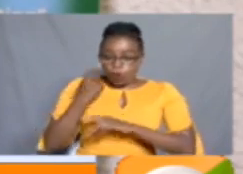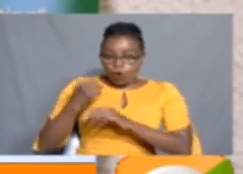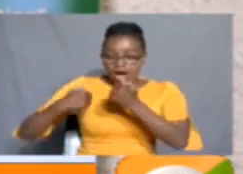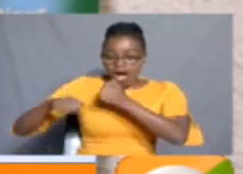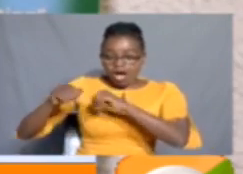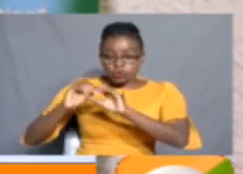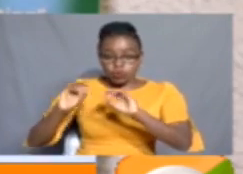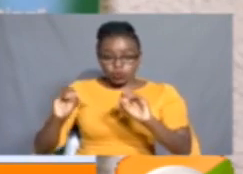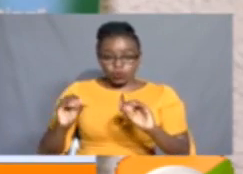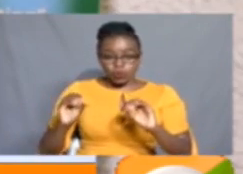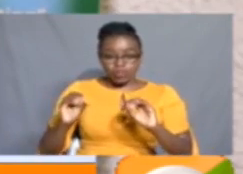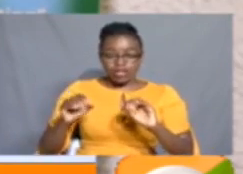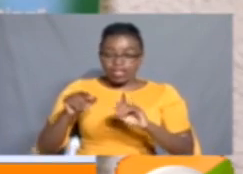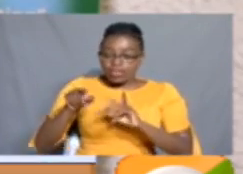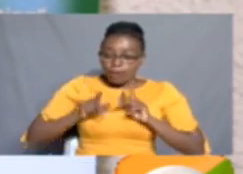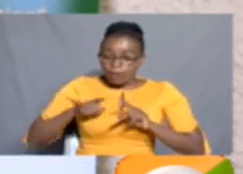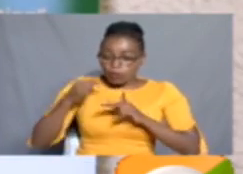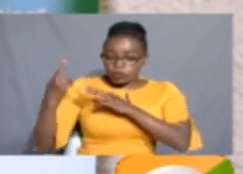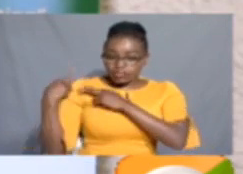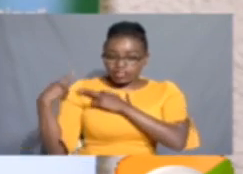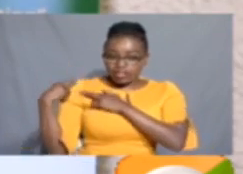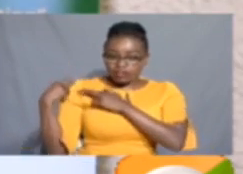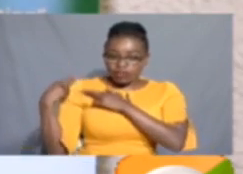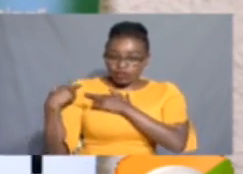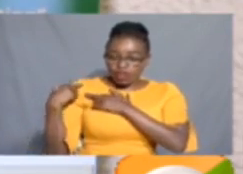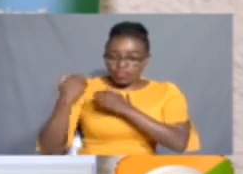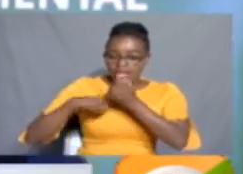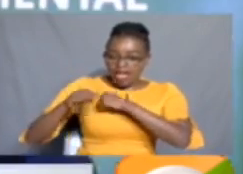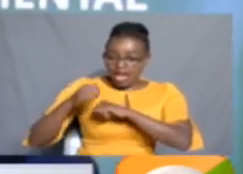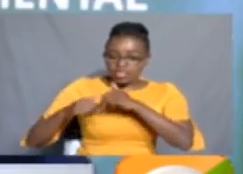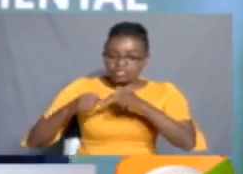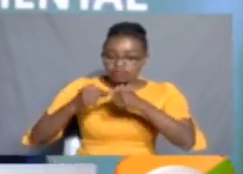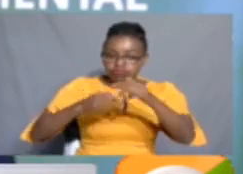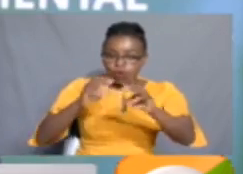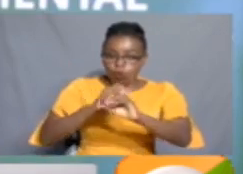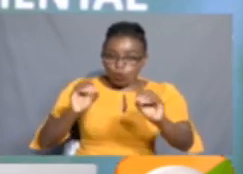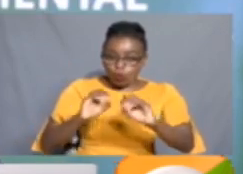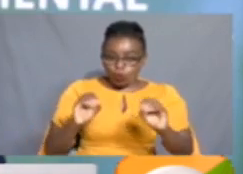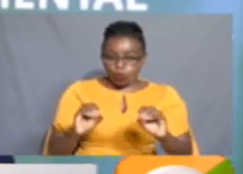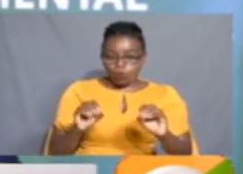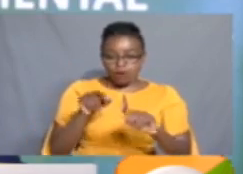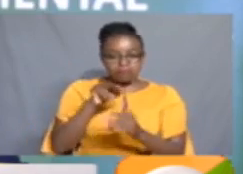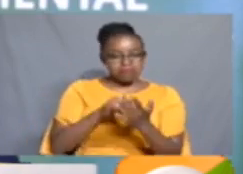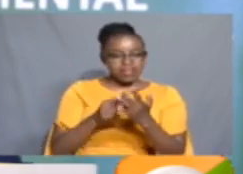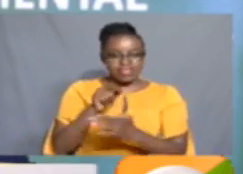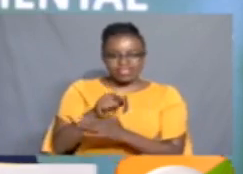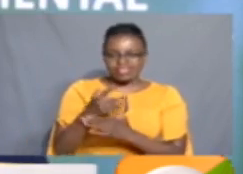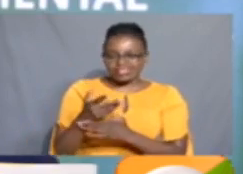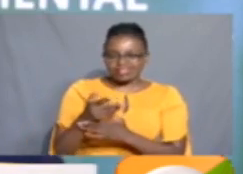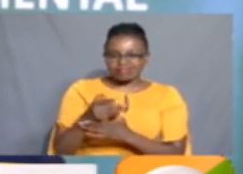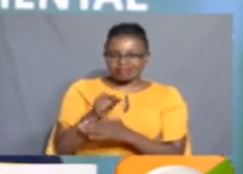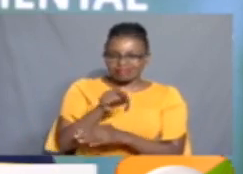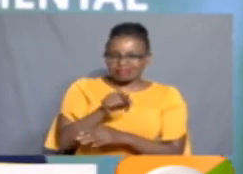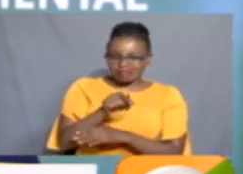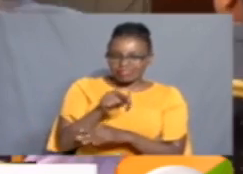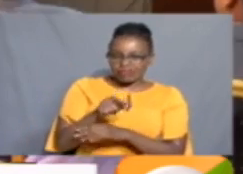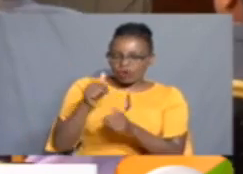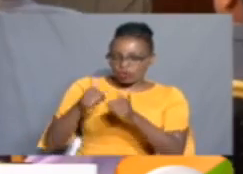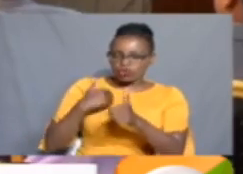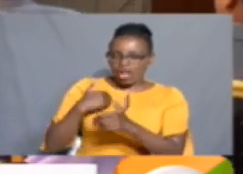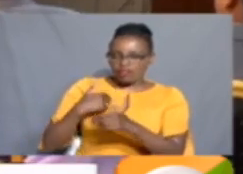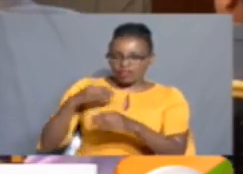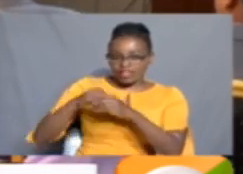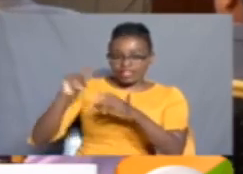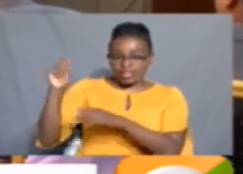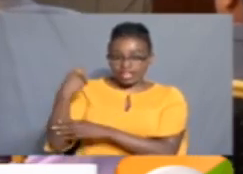don't act, if those who are supposed to act in sequence don't act in sequence, a recipe for the kind of altercations you had in Kenya.